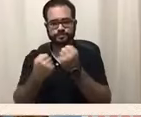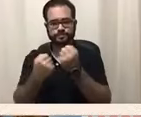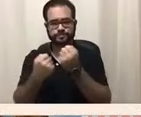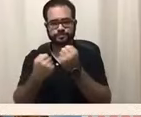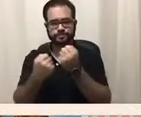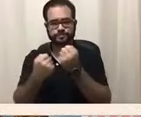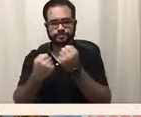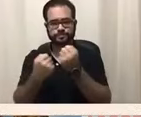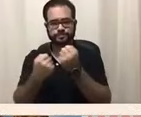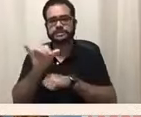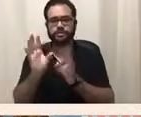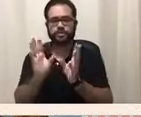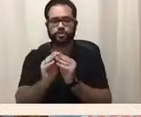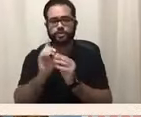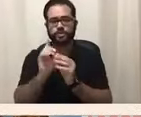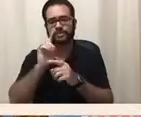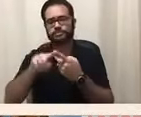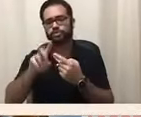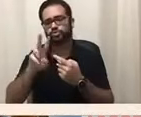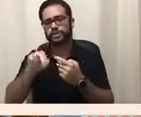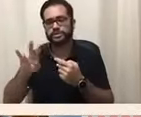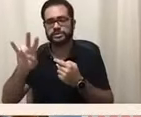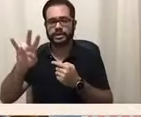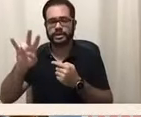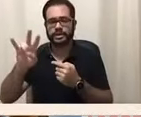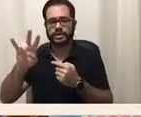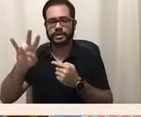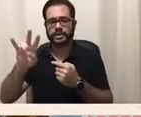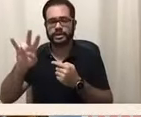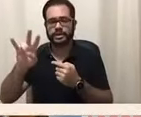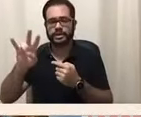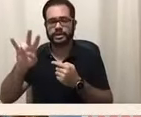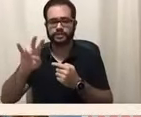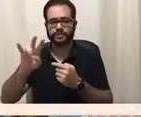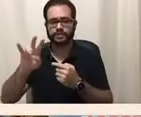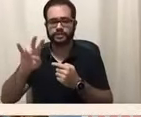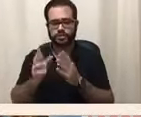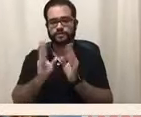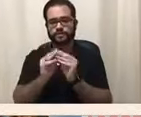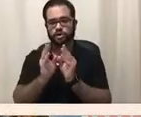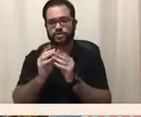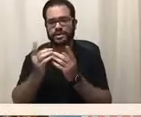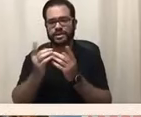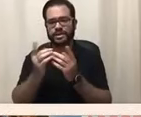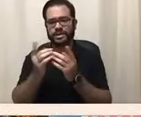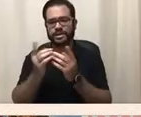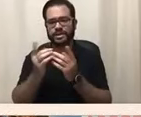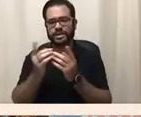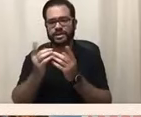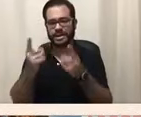forums are taking place in 23 states, as well as ours truly.